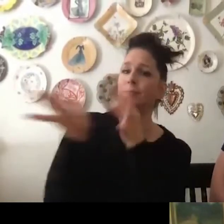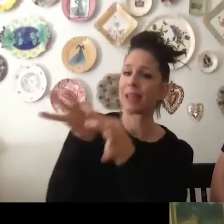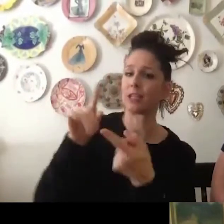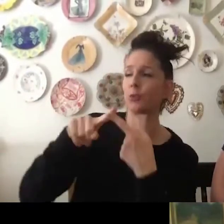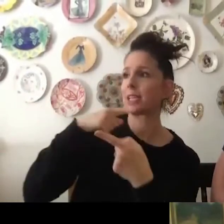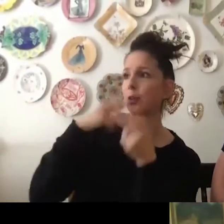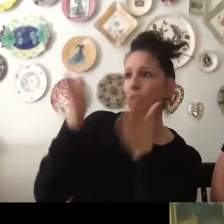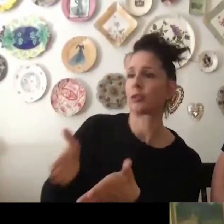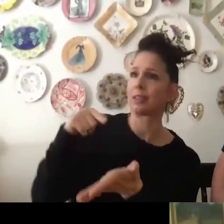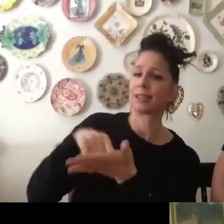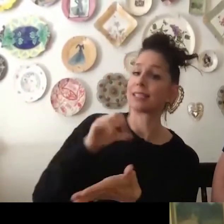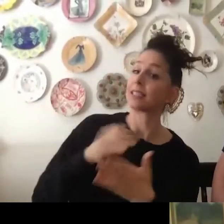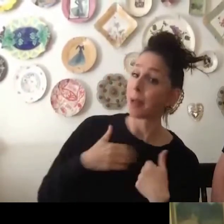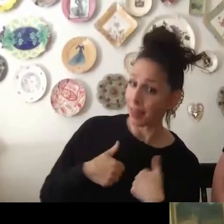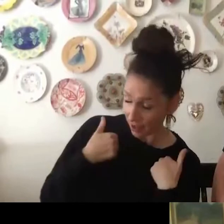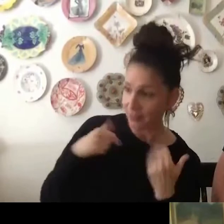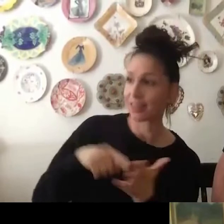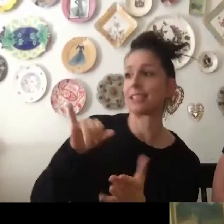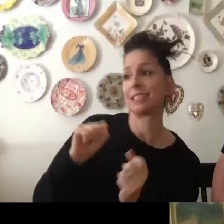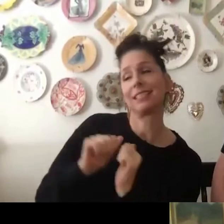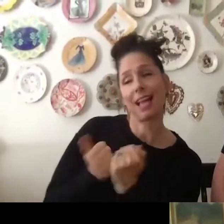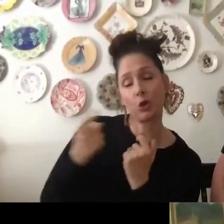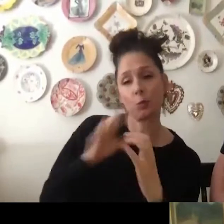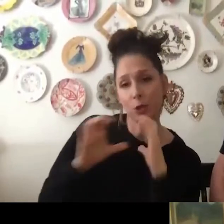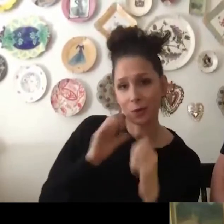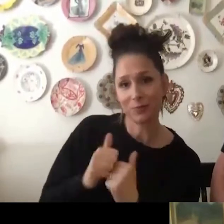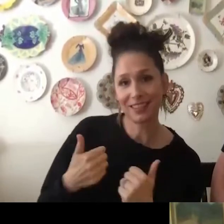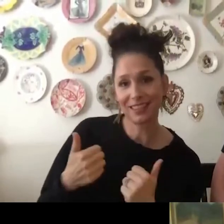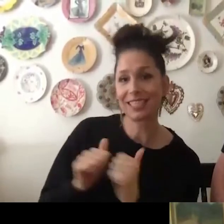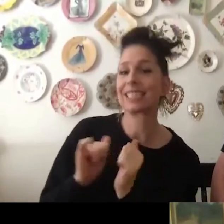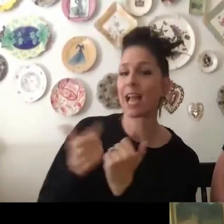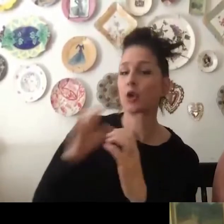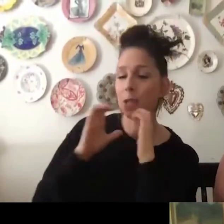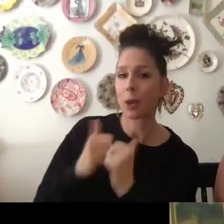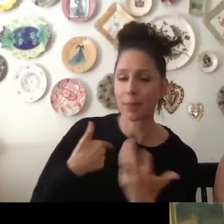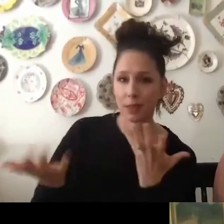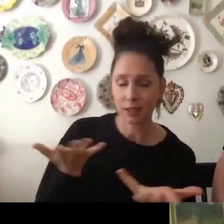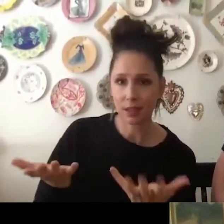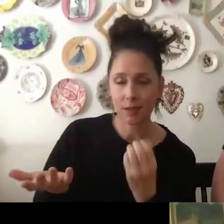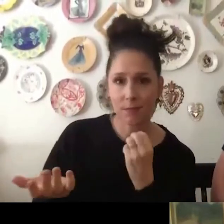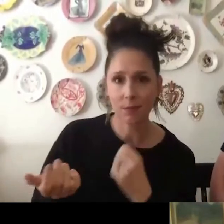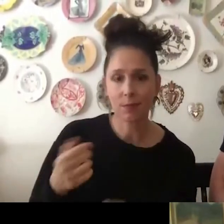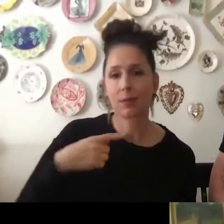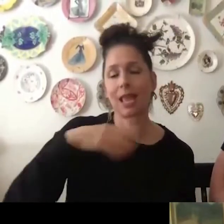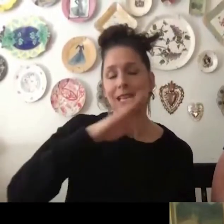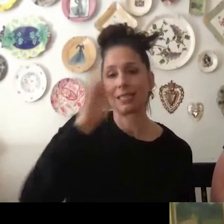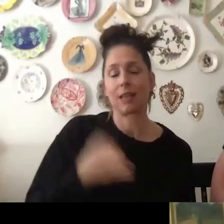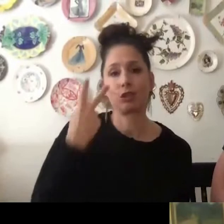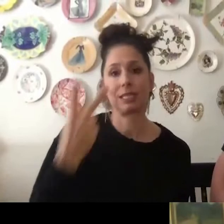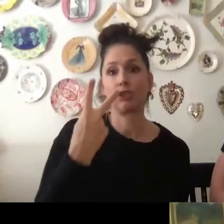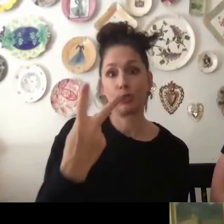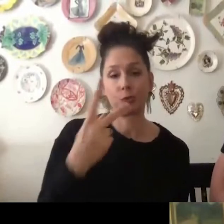person can explain to the hearing person, you know, this is my life. And this is how you can communicate